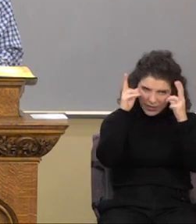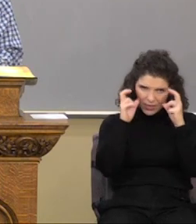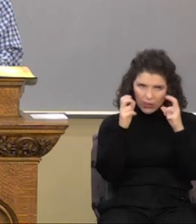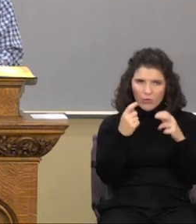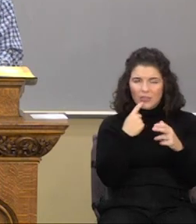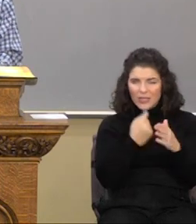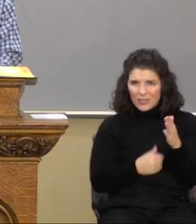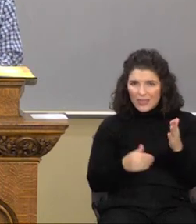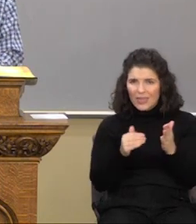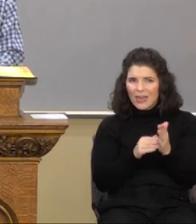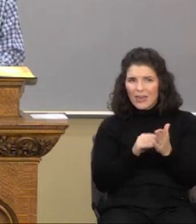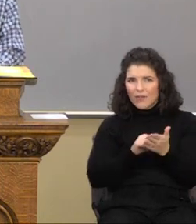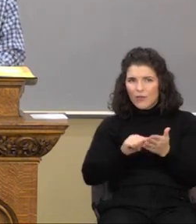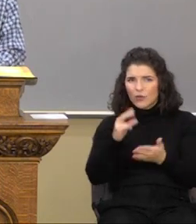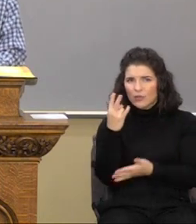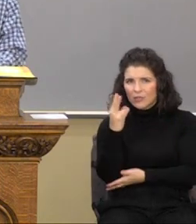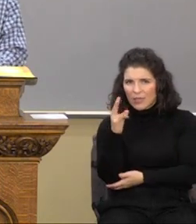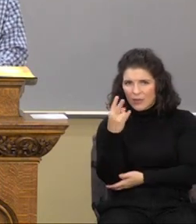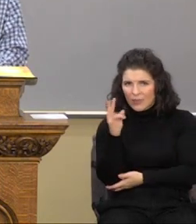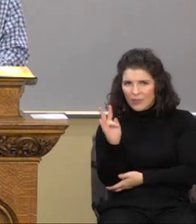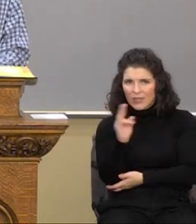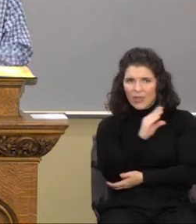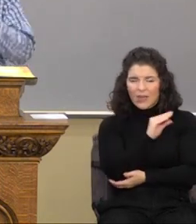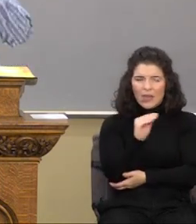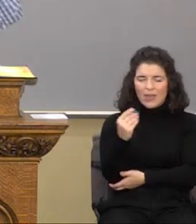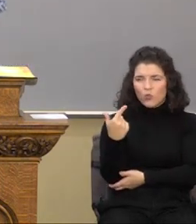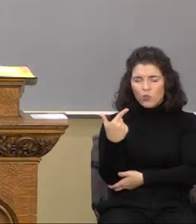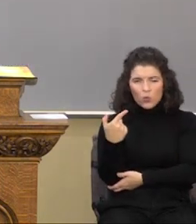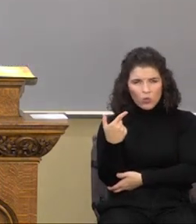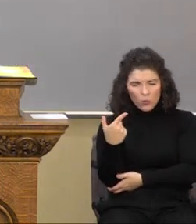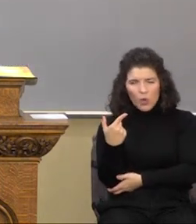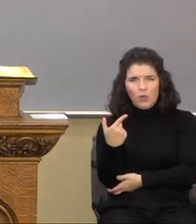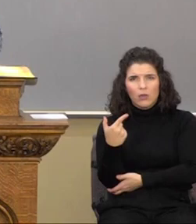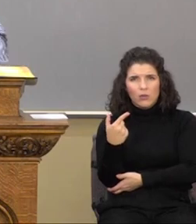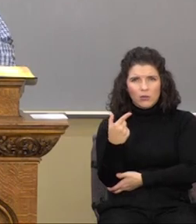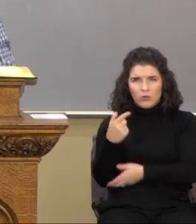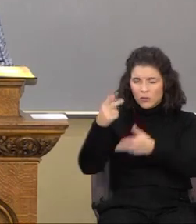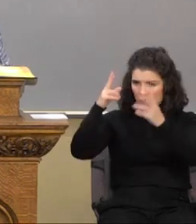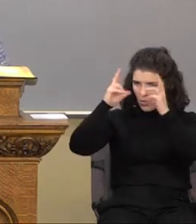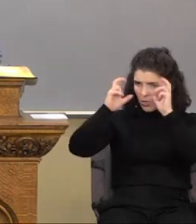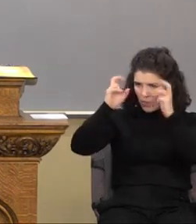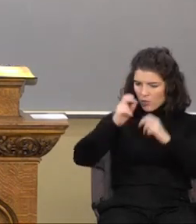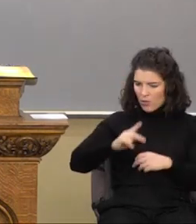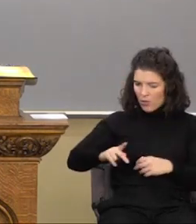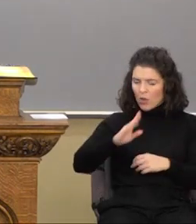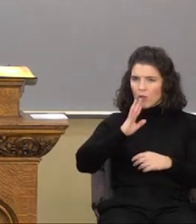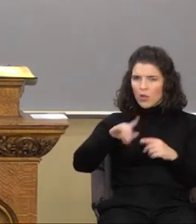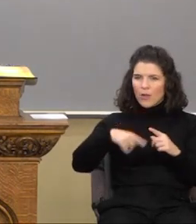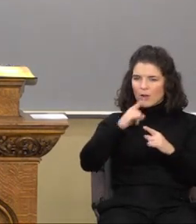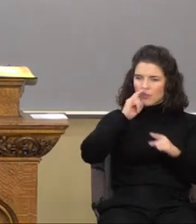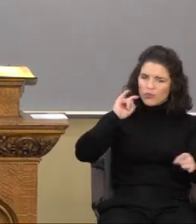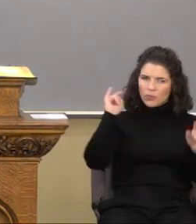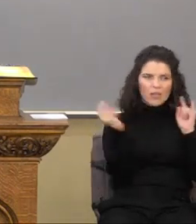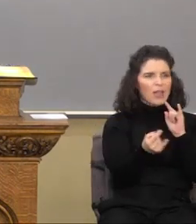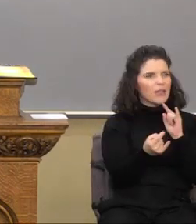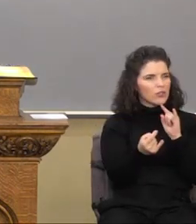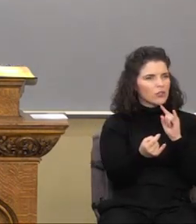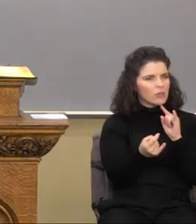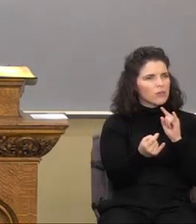verse 17, and he brings it up again in verse 21. The evil that Paul is talking about is retaliation,